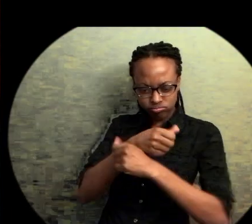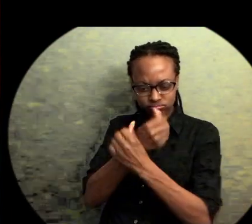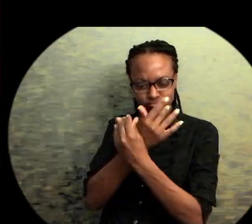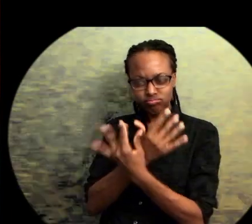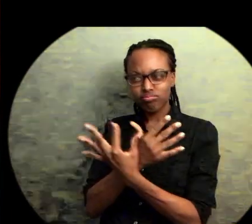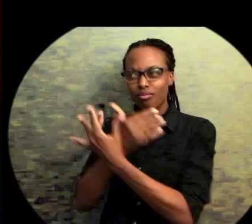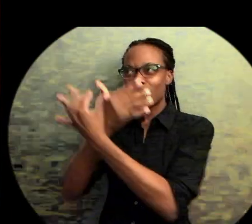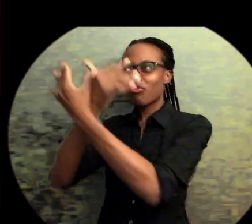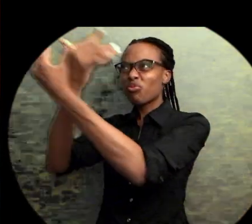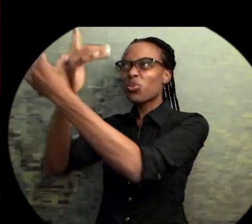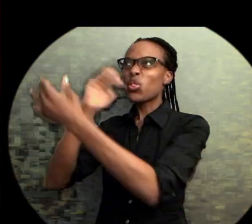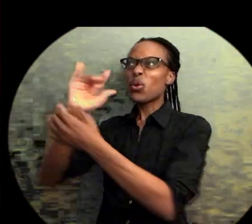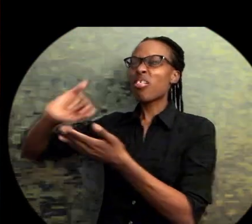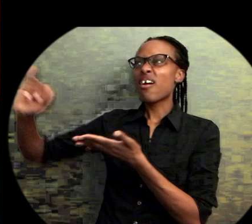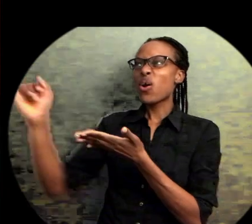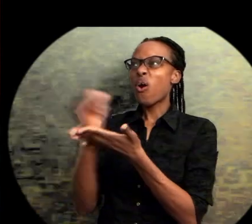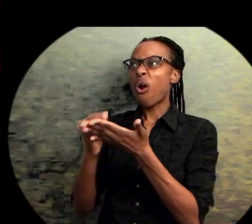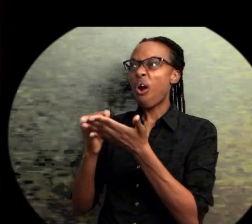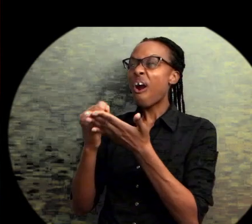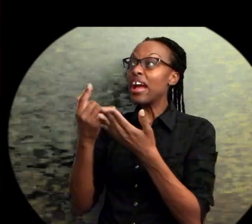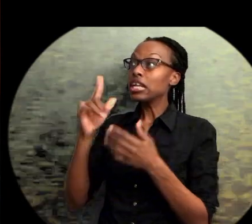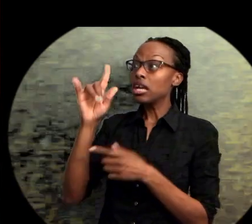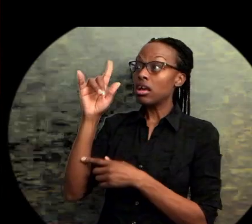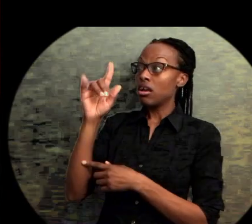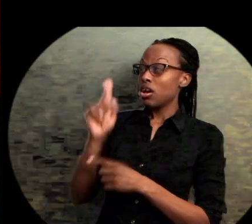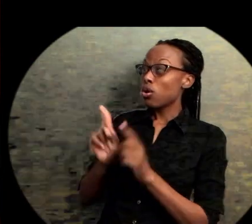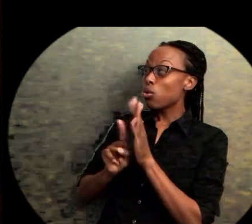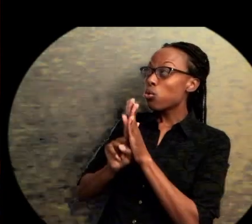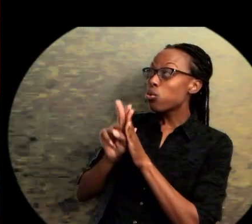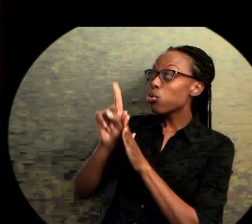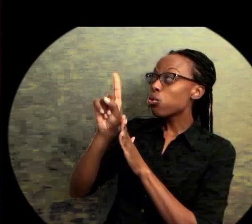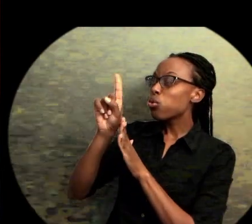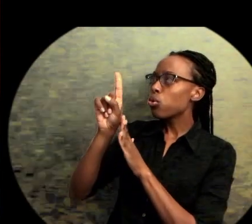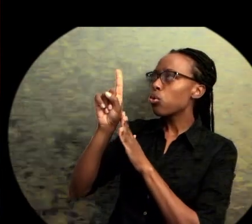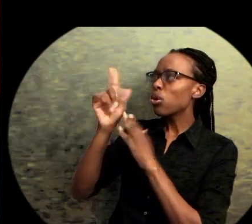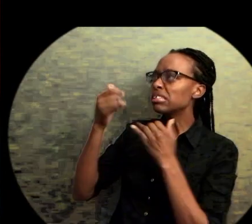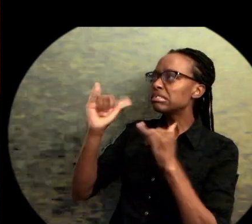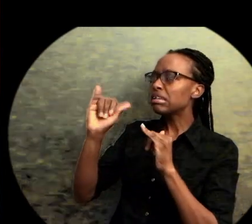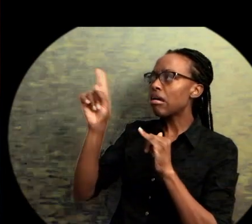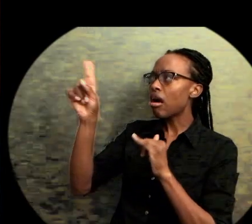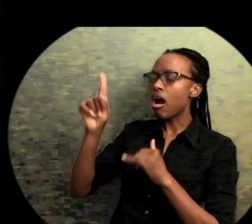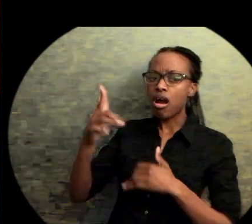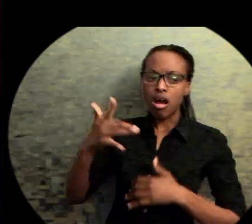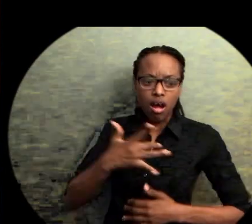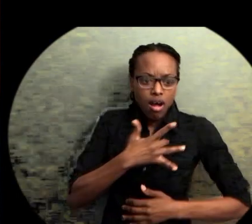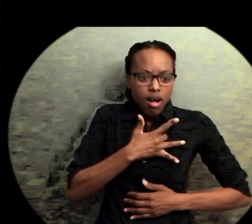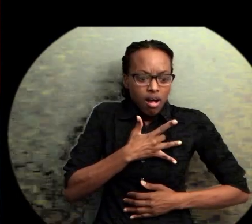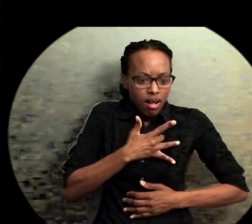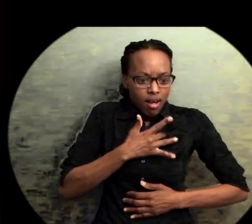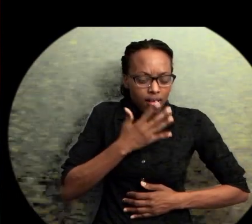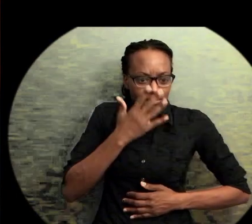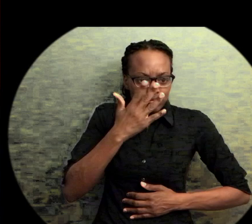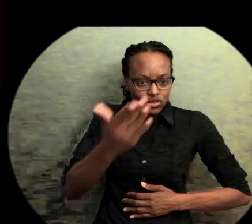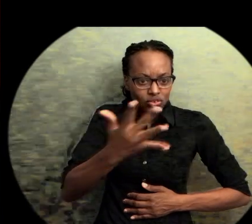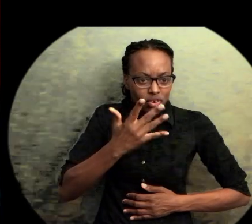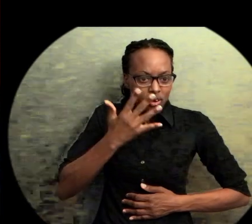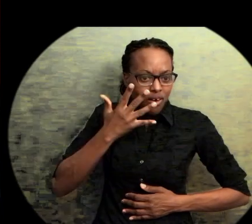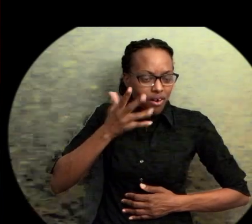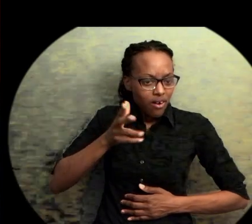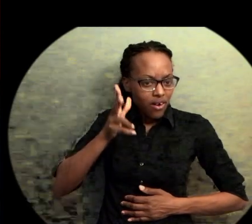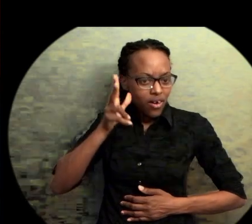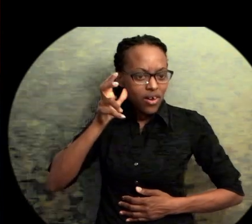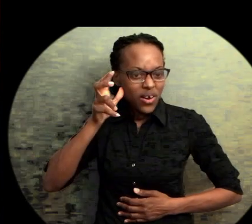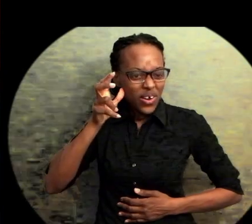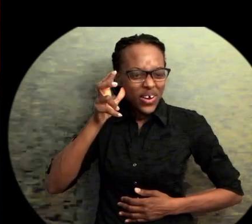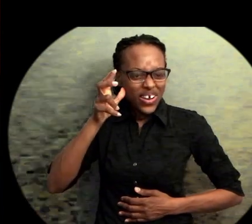giants surrender to the singer's song. Goliath was no match for young David's psalms. That stone in his